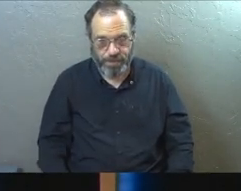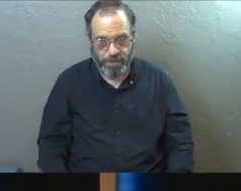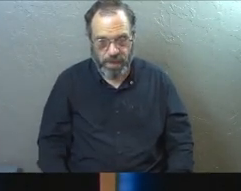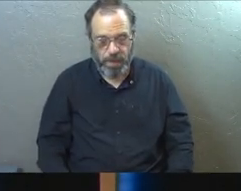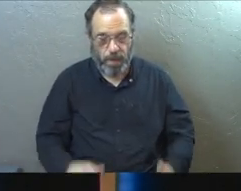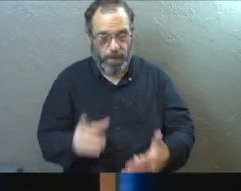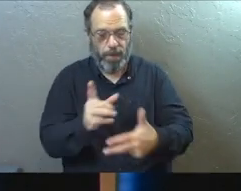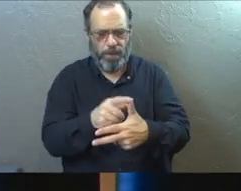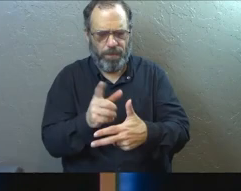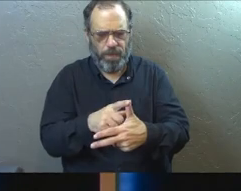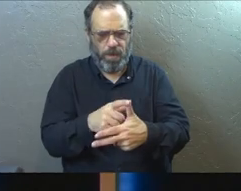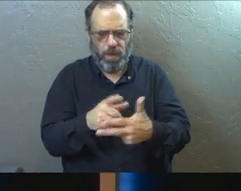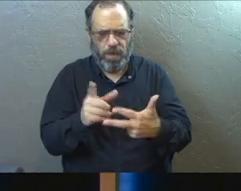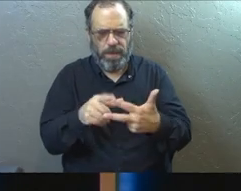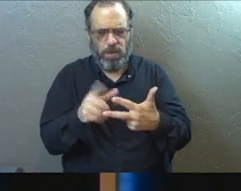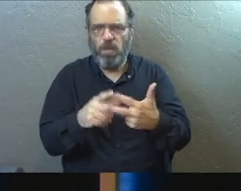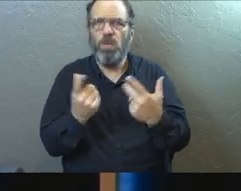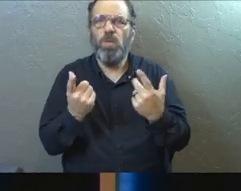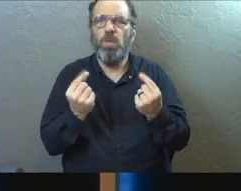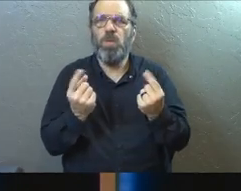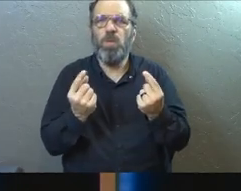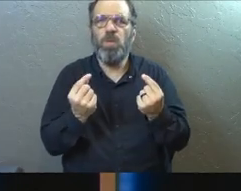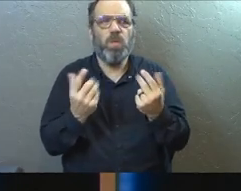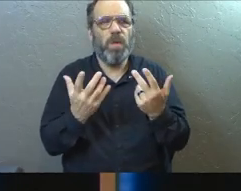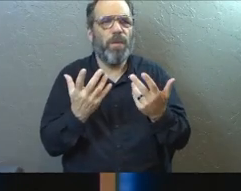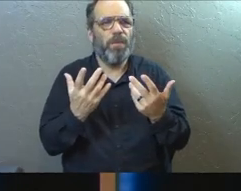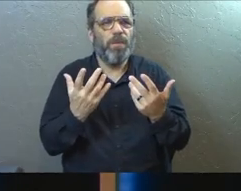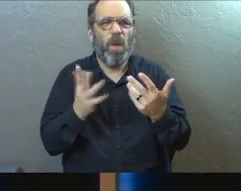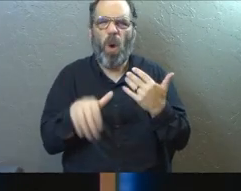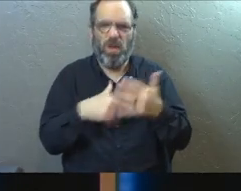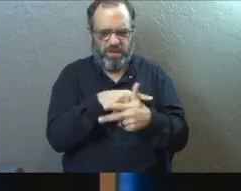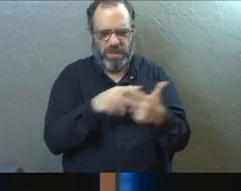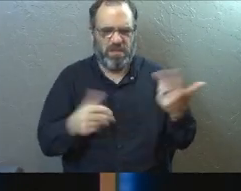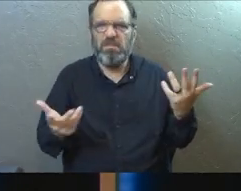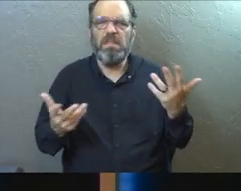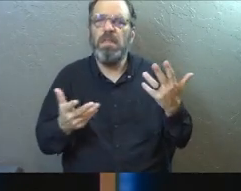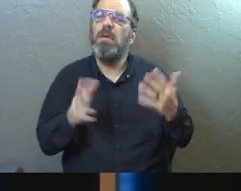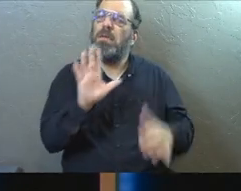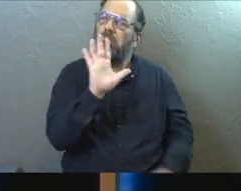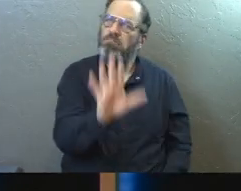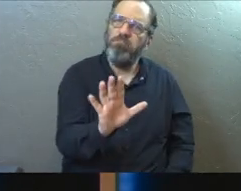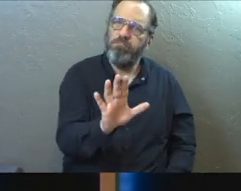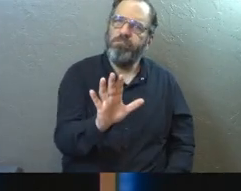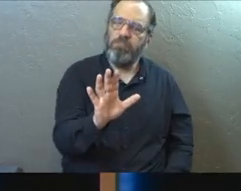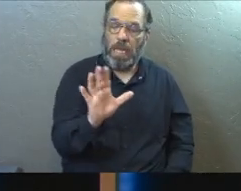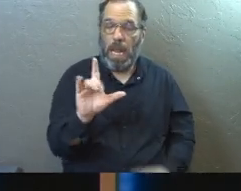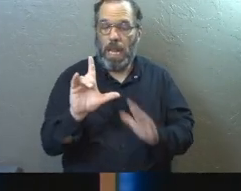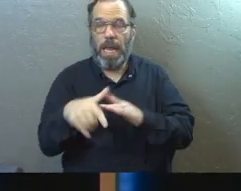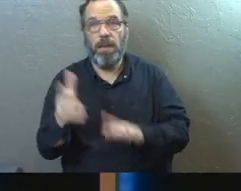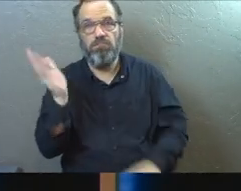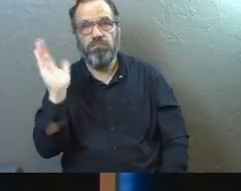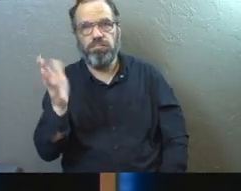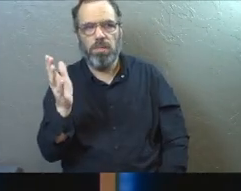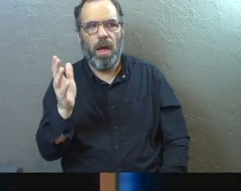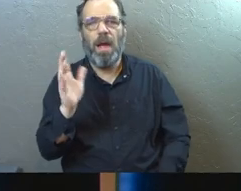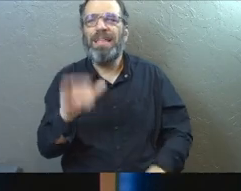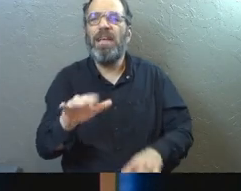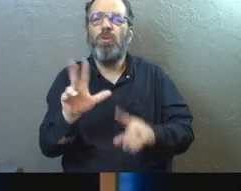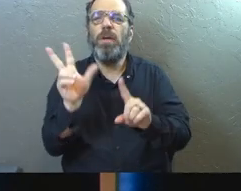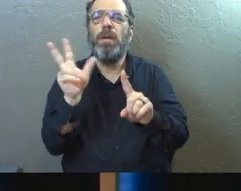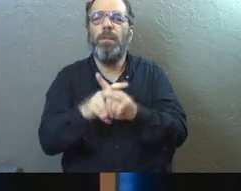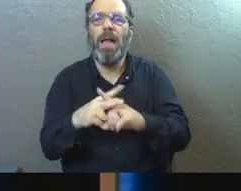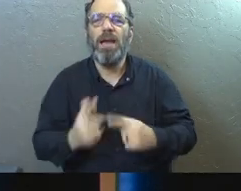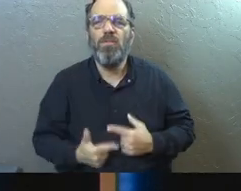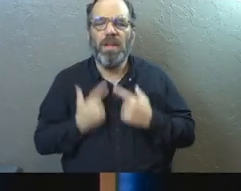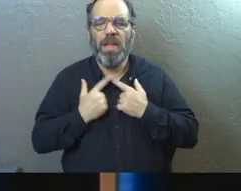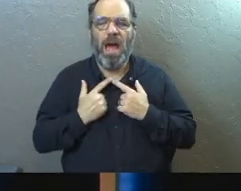question here, okay, what do we do about that? What do we do about all of this? We're going to talk really later in the message. We're going talk really practical about things that